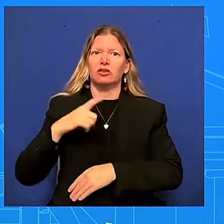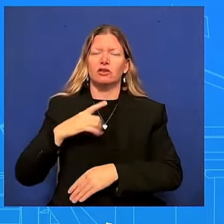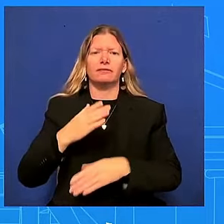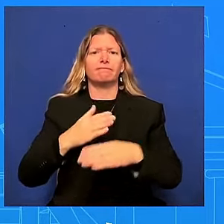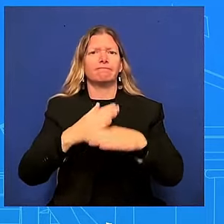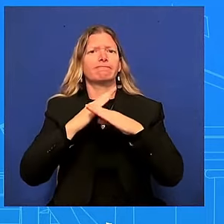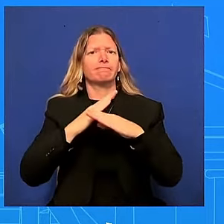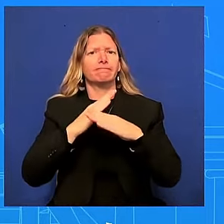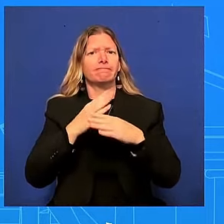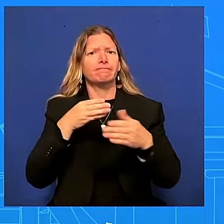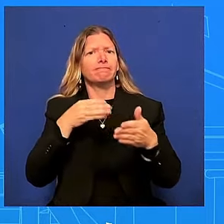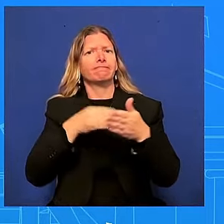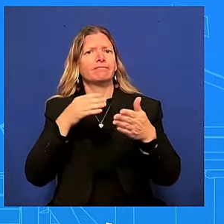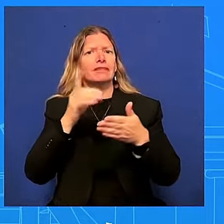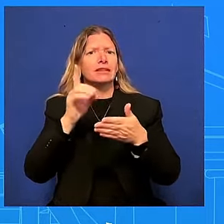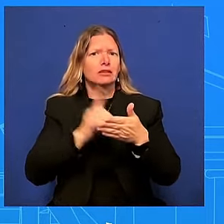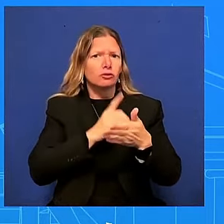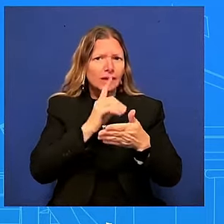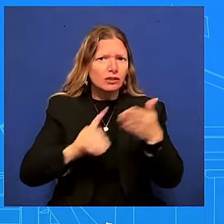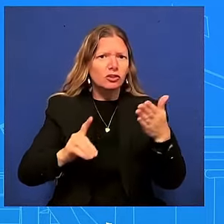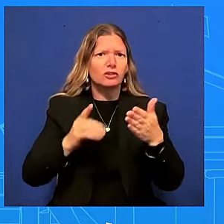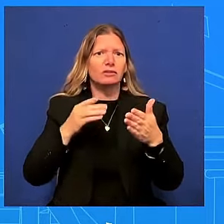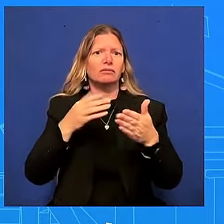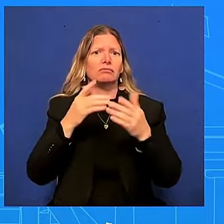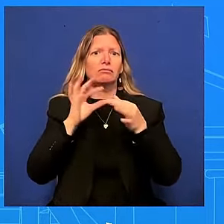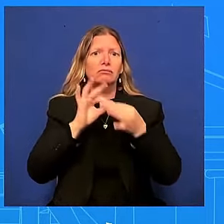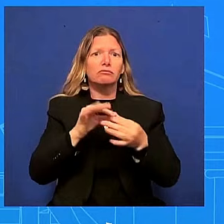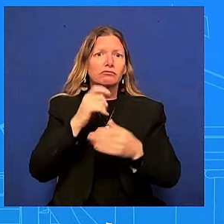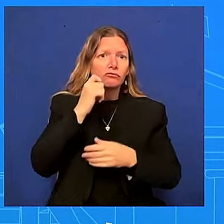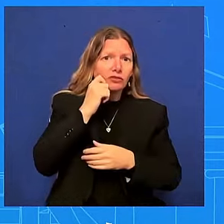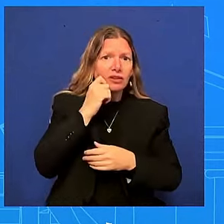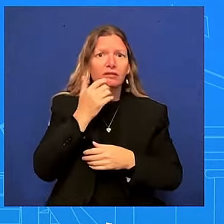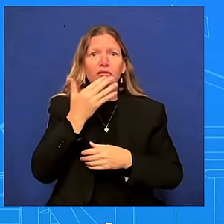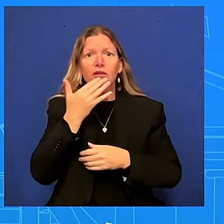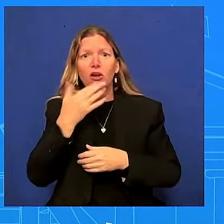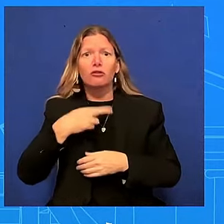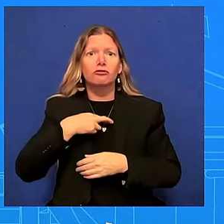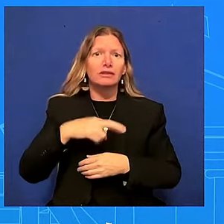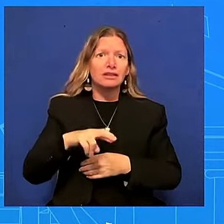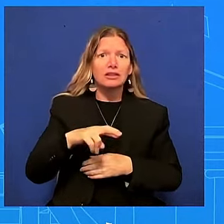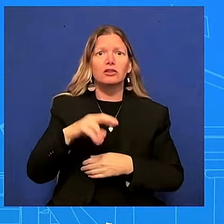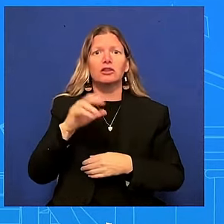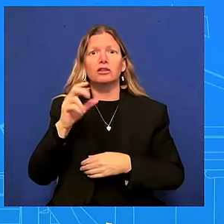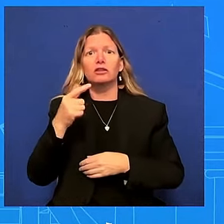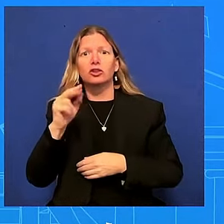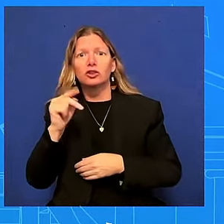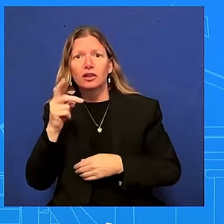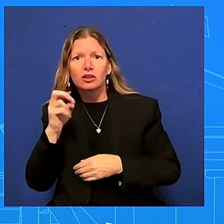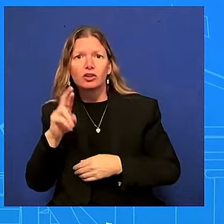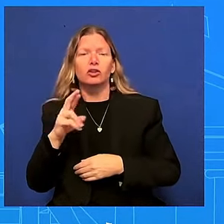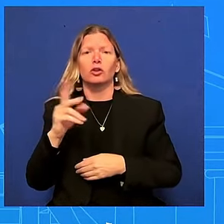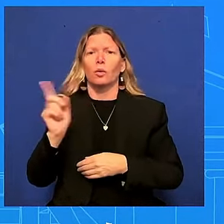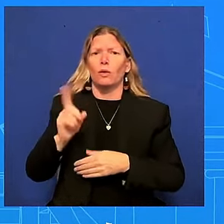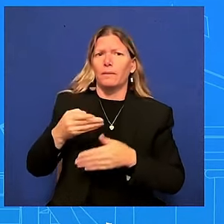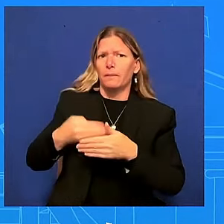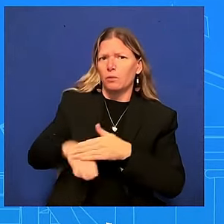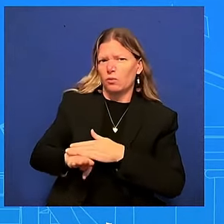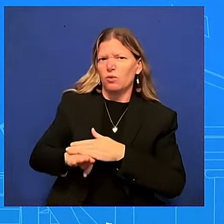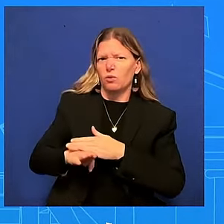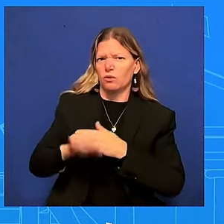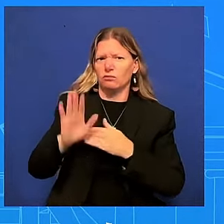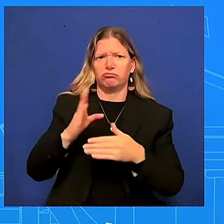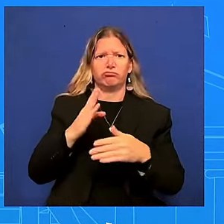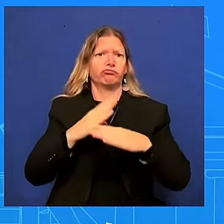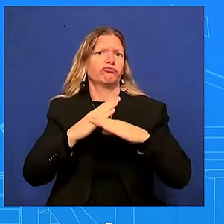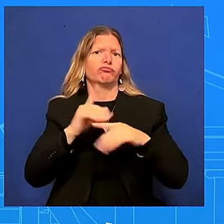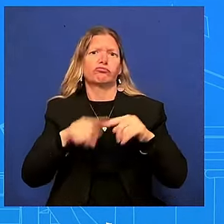legacy of generations of courageous and extraordinary Americans who fought to fulfill the promise of our nation despite